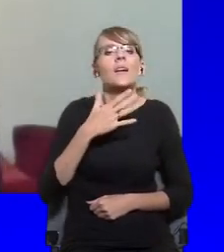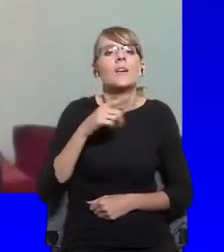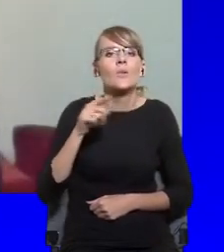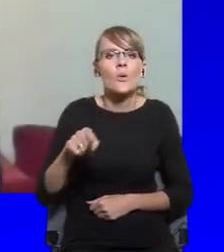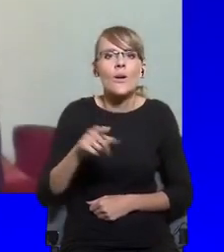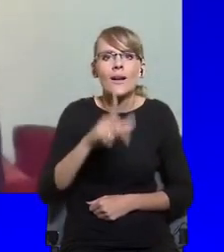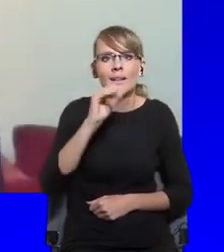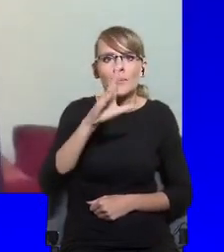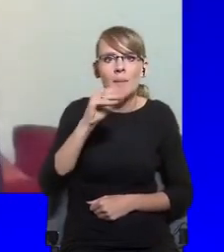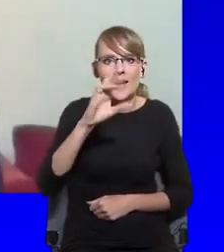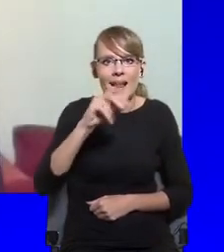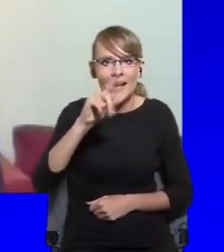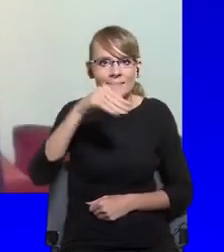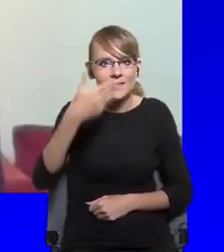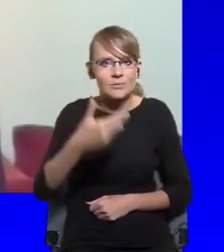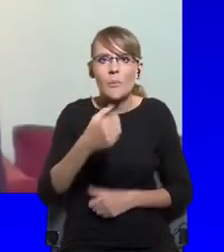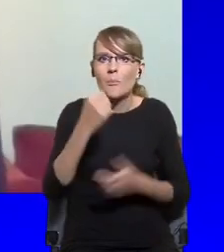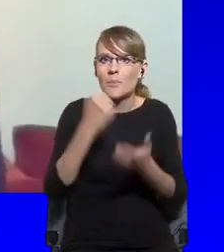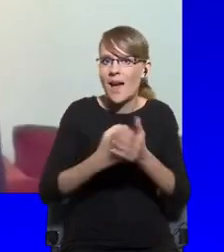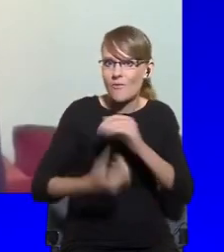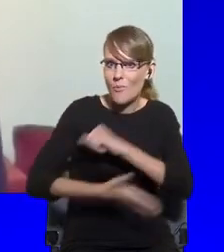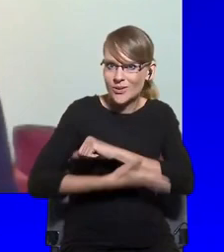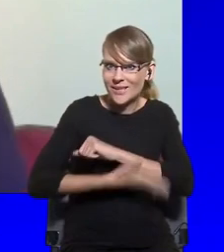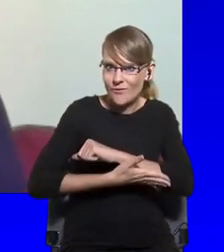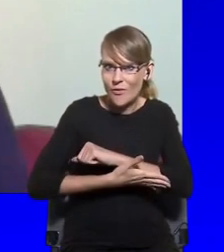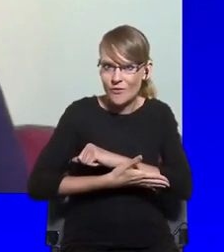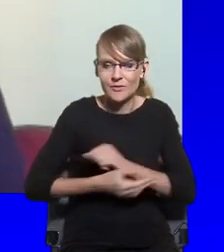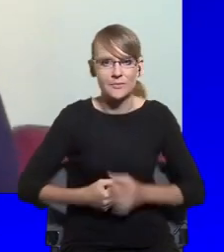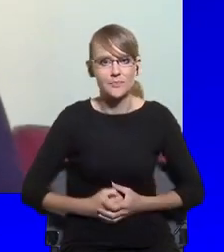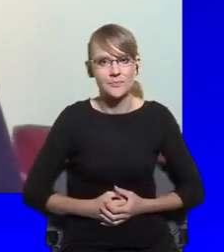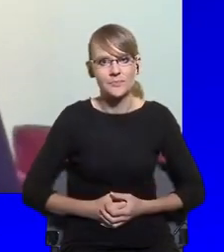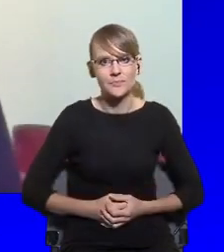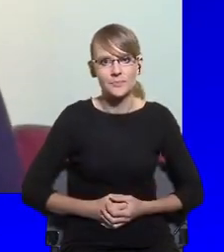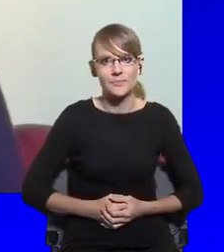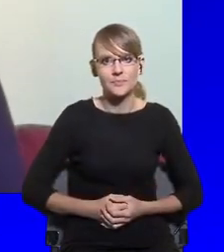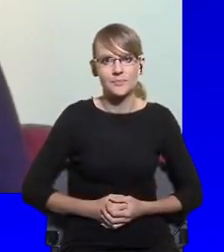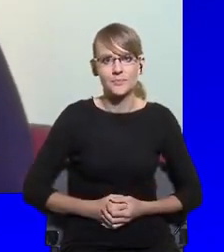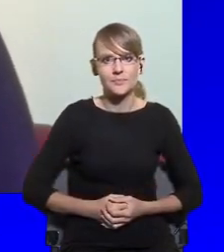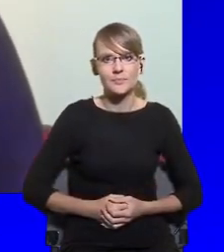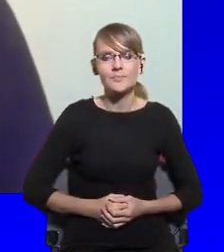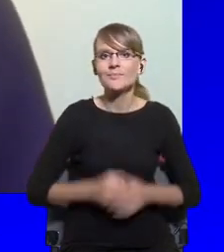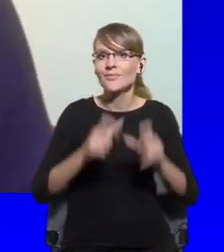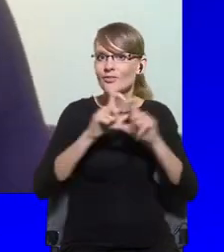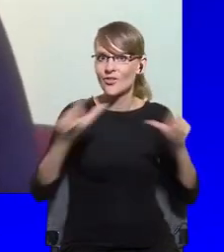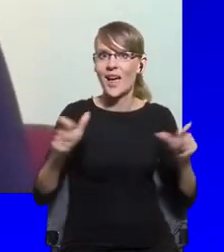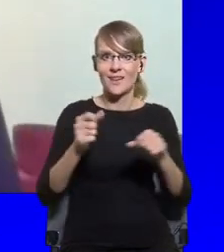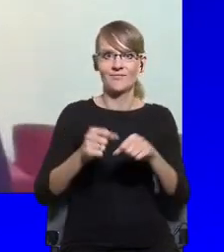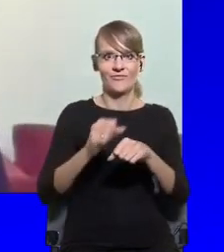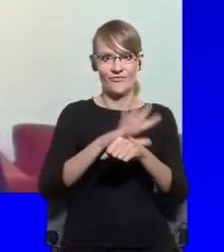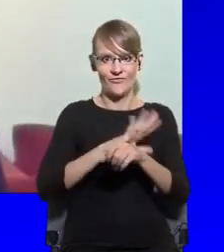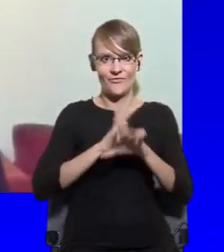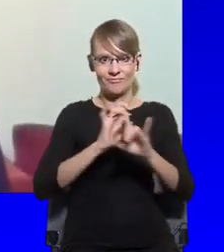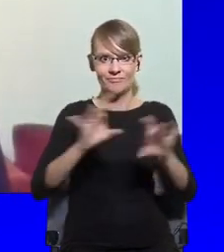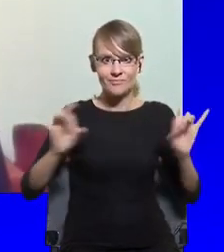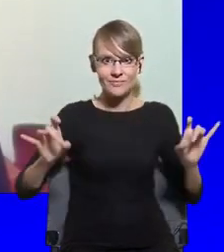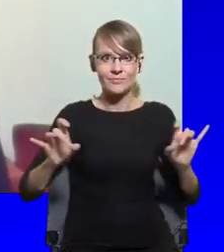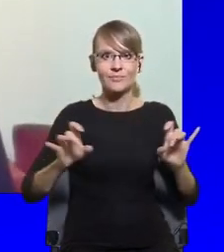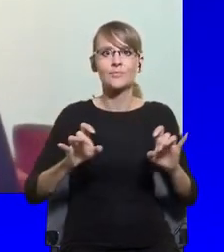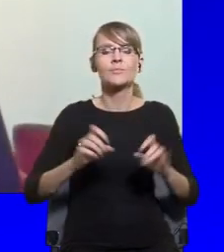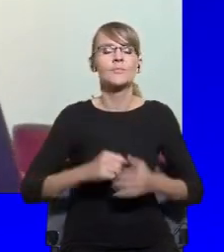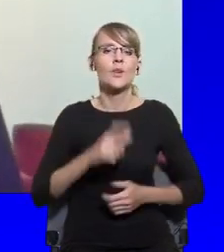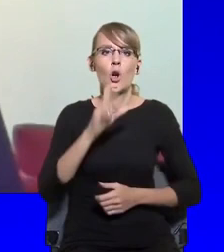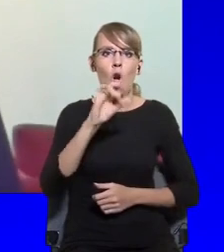basic rights. And what, in the times of the pandemic and COVID, I think, has become even